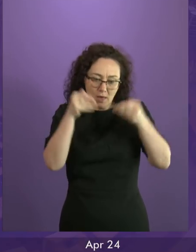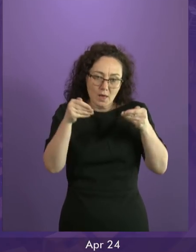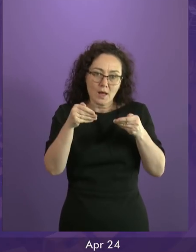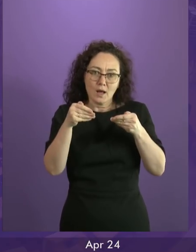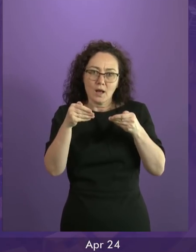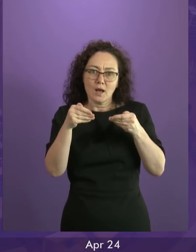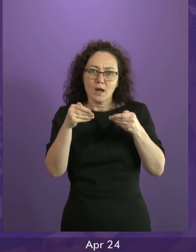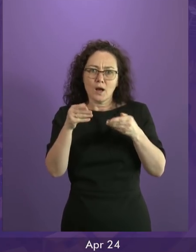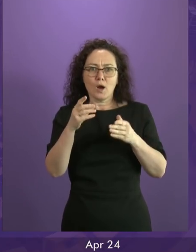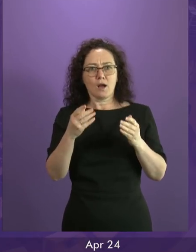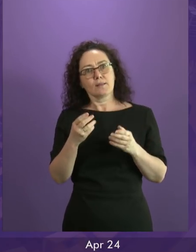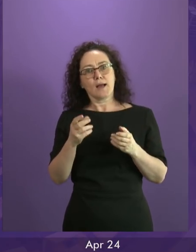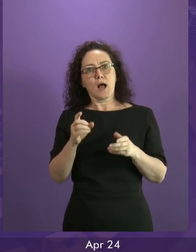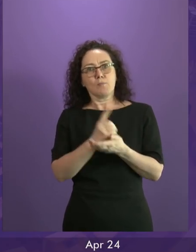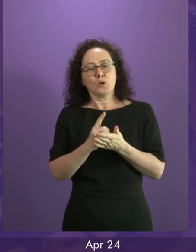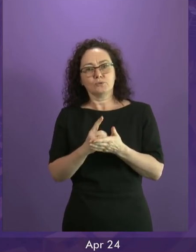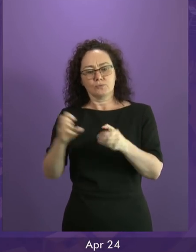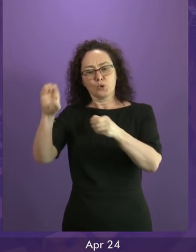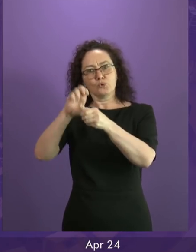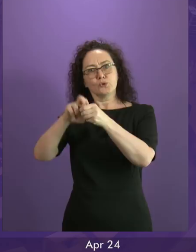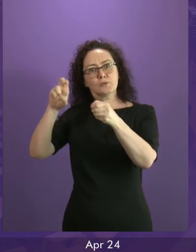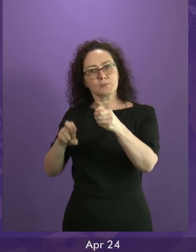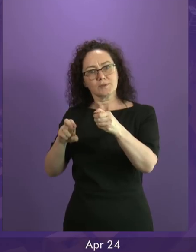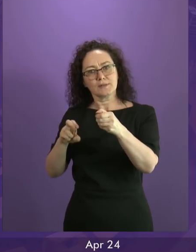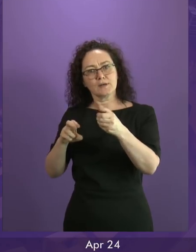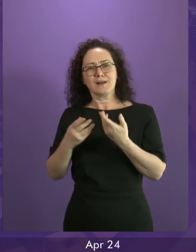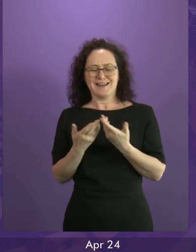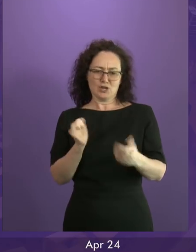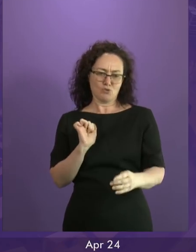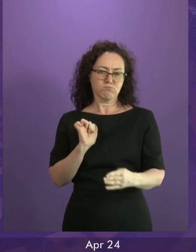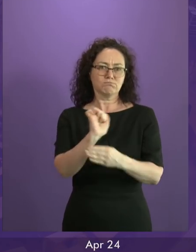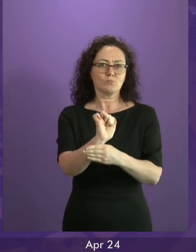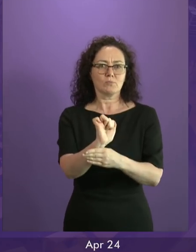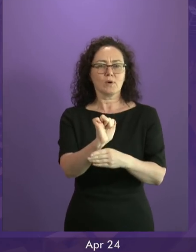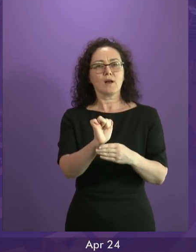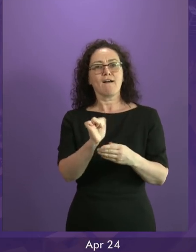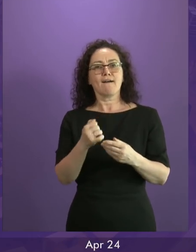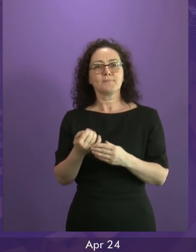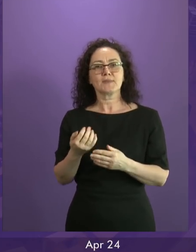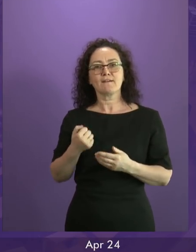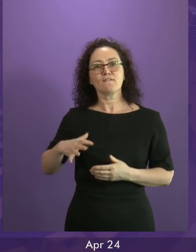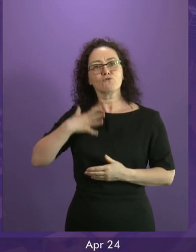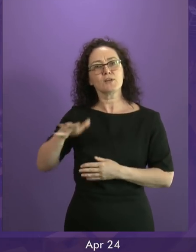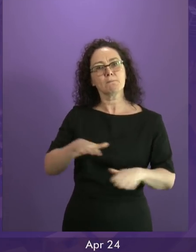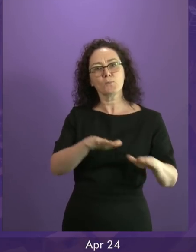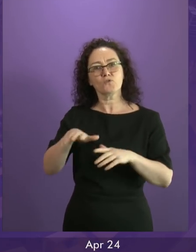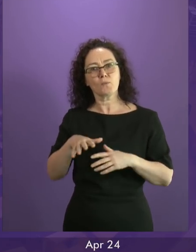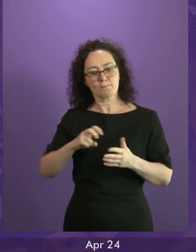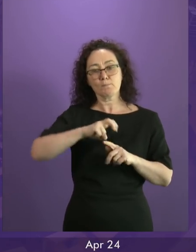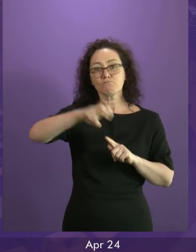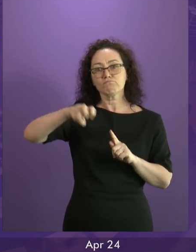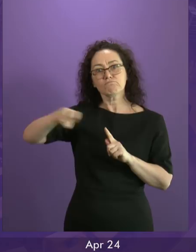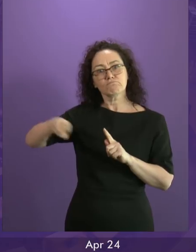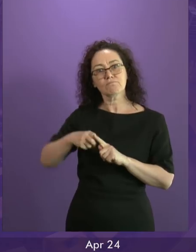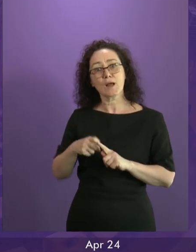EU ending free movement will restrict the opportunities of our own young people to live, work and study across